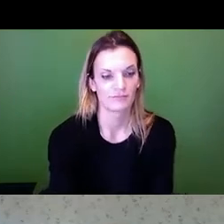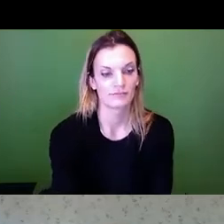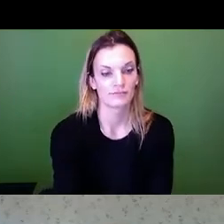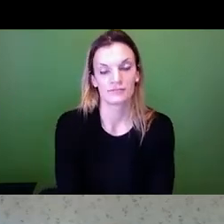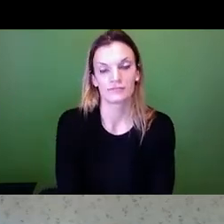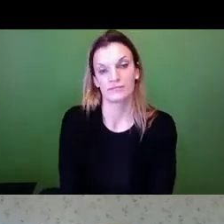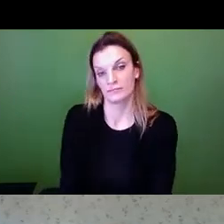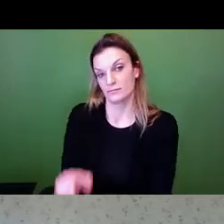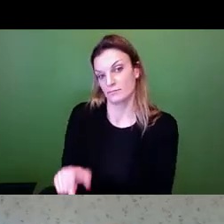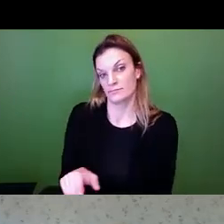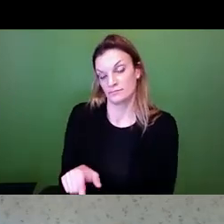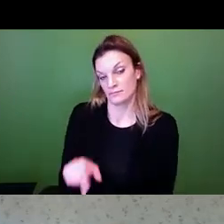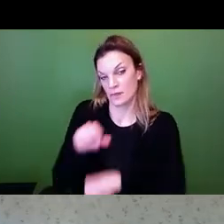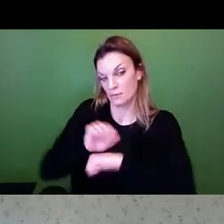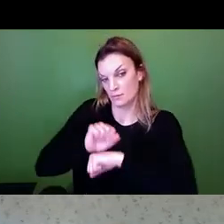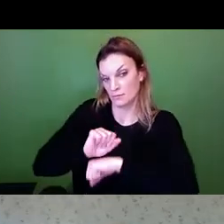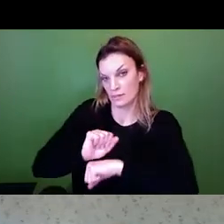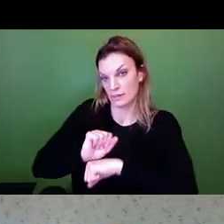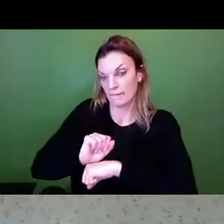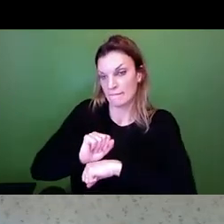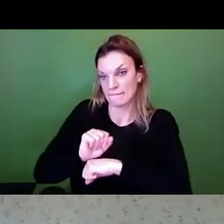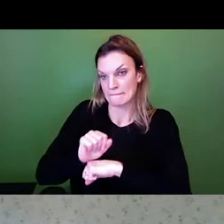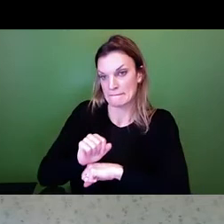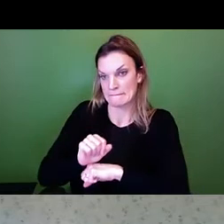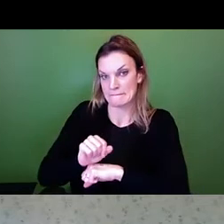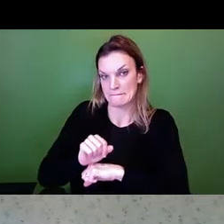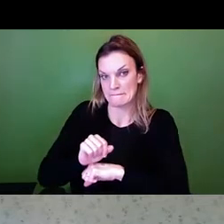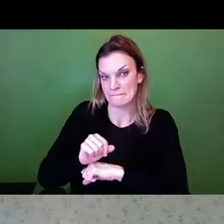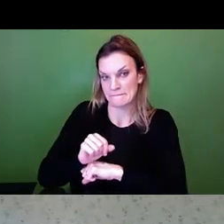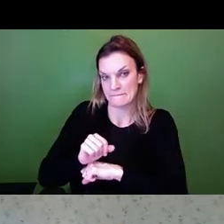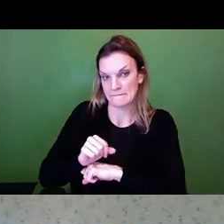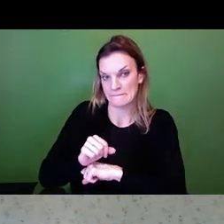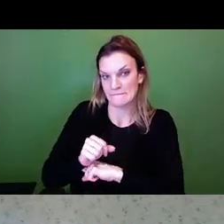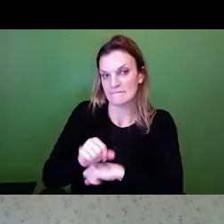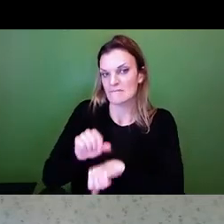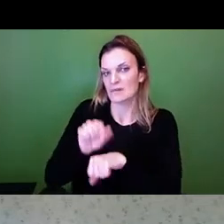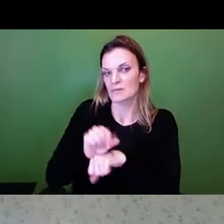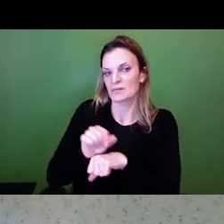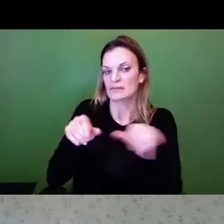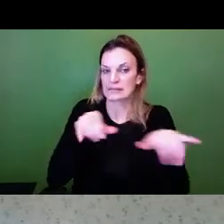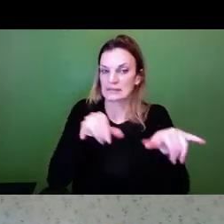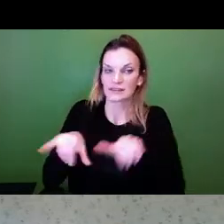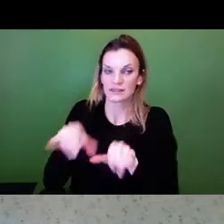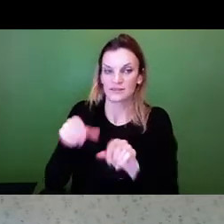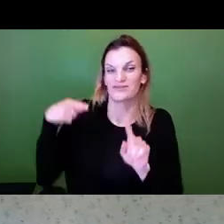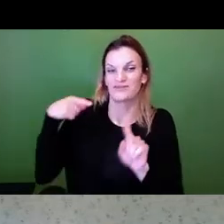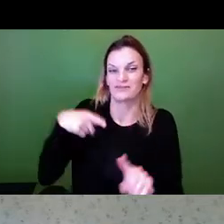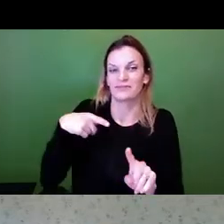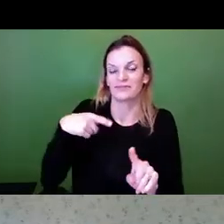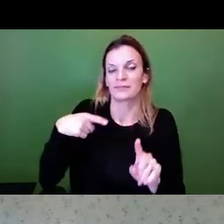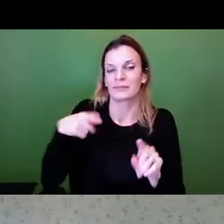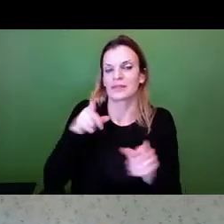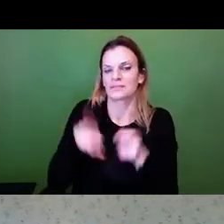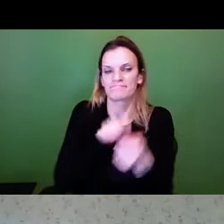If employees, we don't have a standard for that in MIOSHA, but we will come out and we will try to